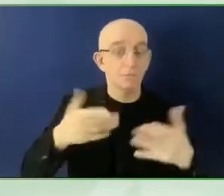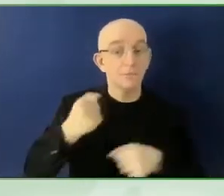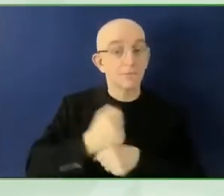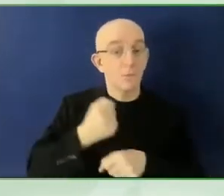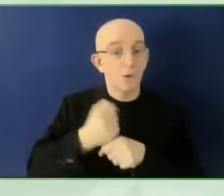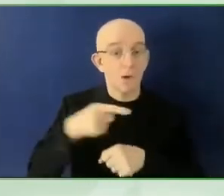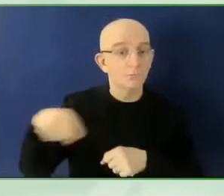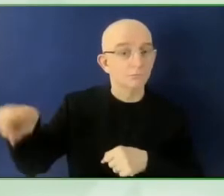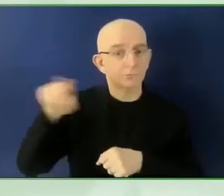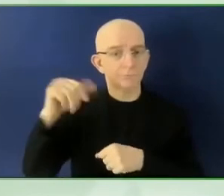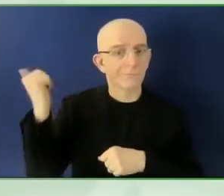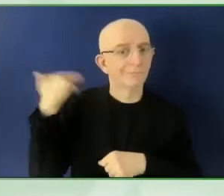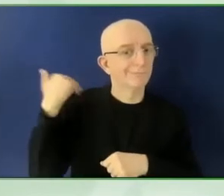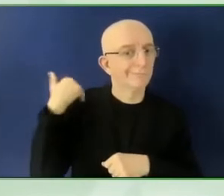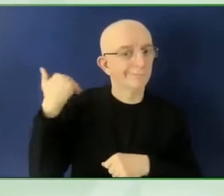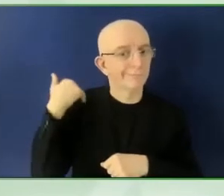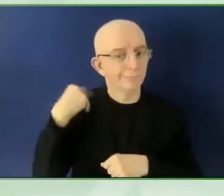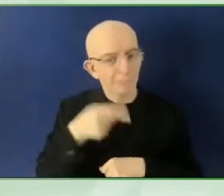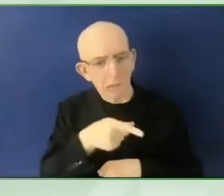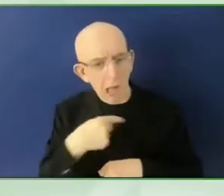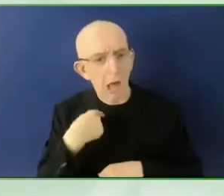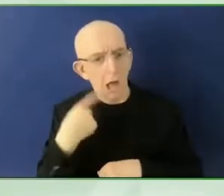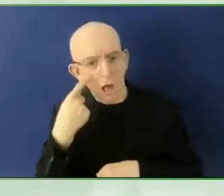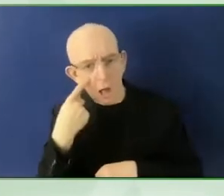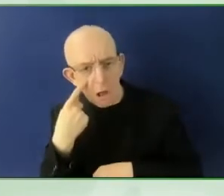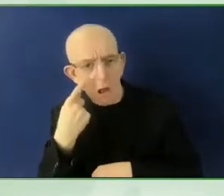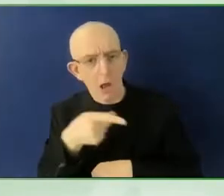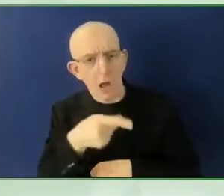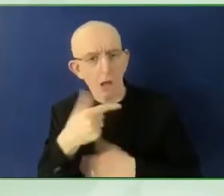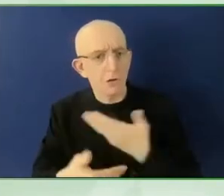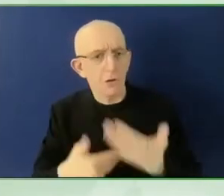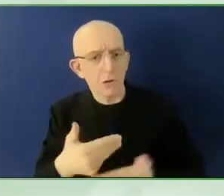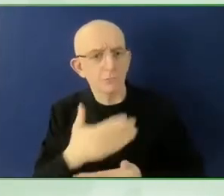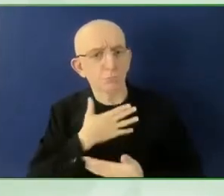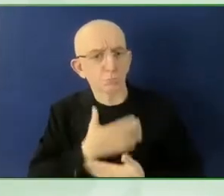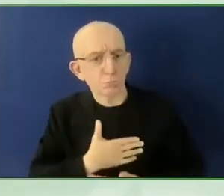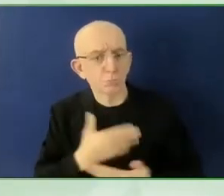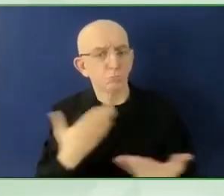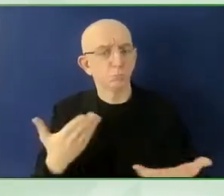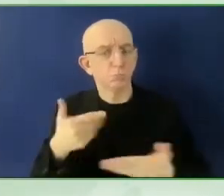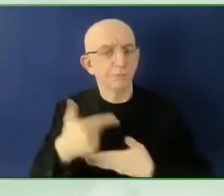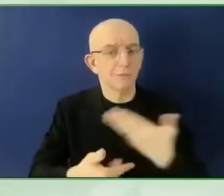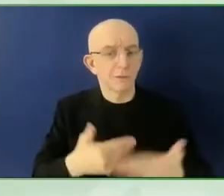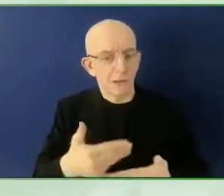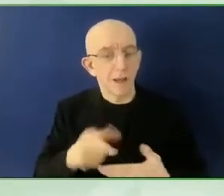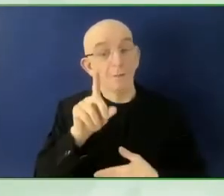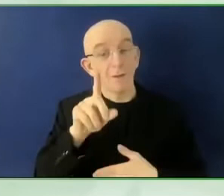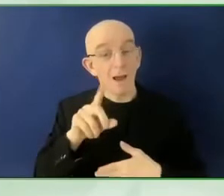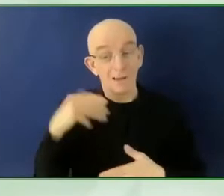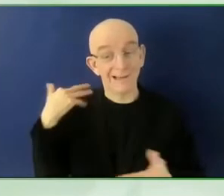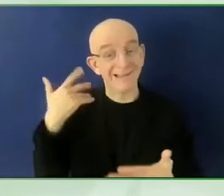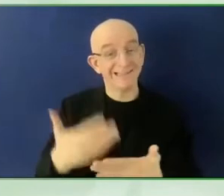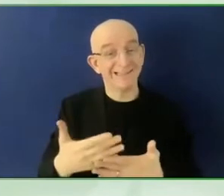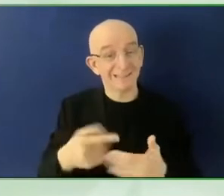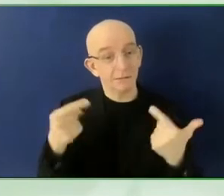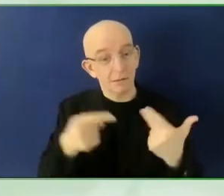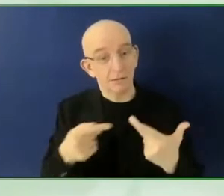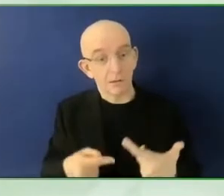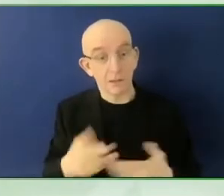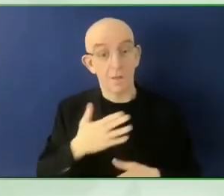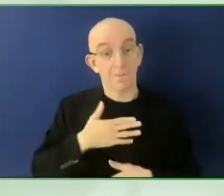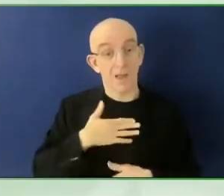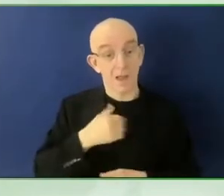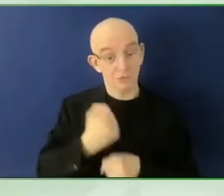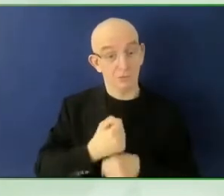is to create strategies for lead generation and outreach to determine